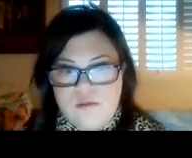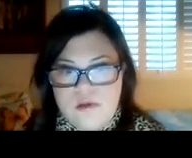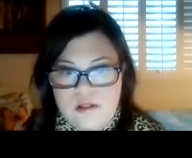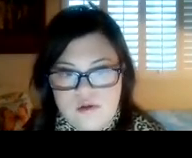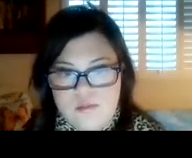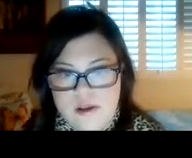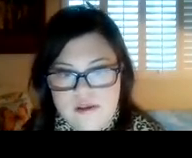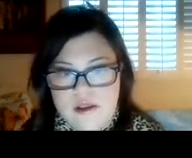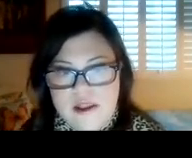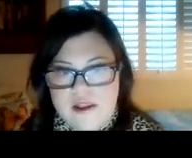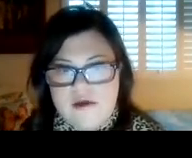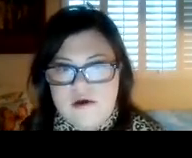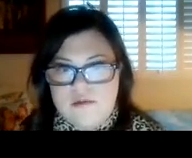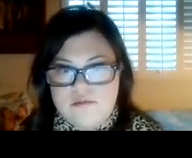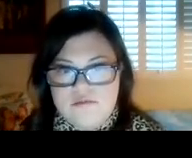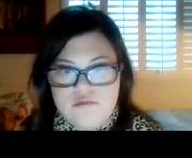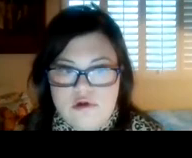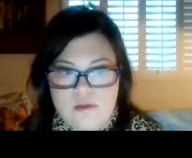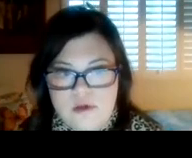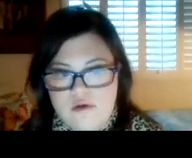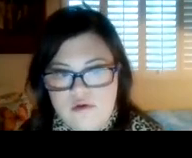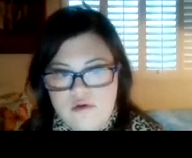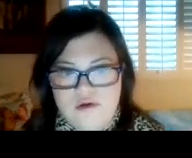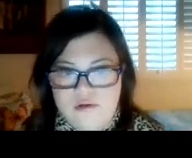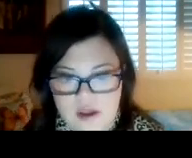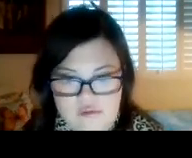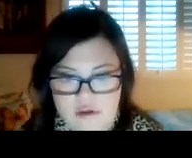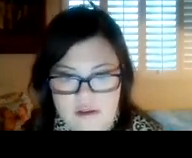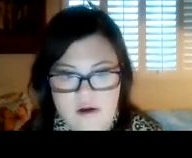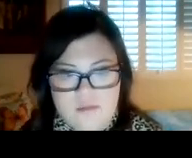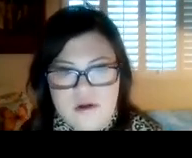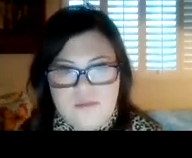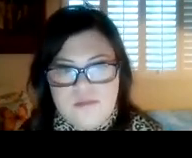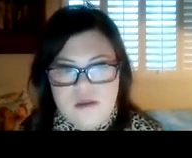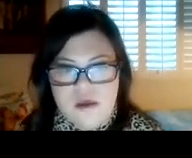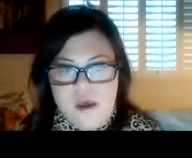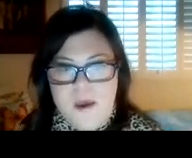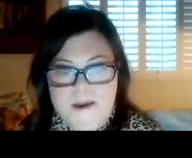to open up my little business, running my own coffee and food for stock.